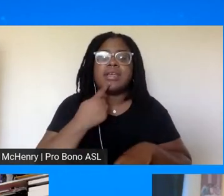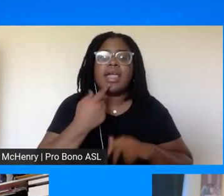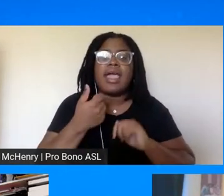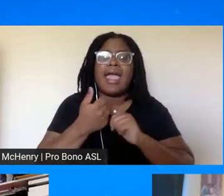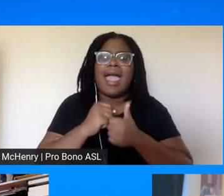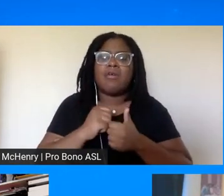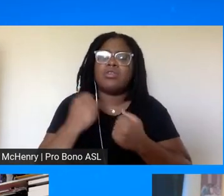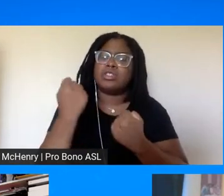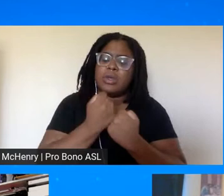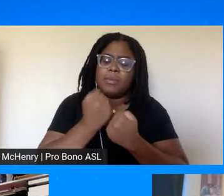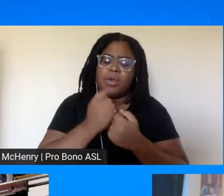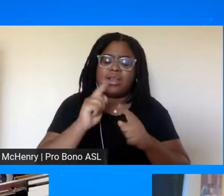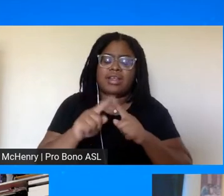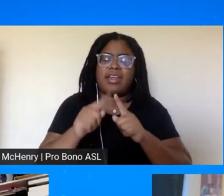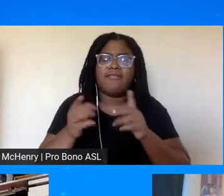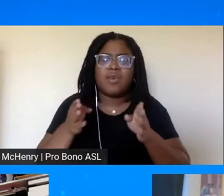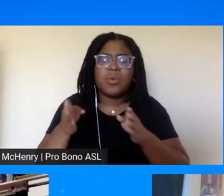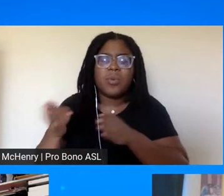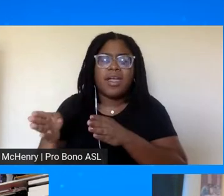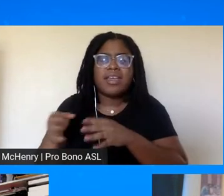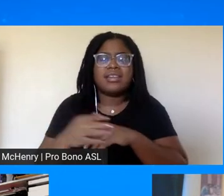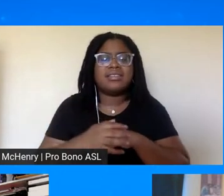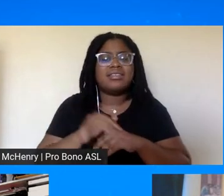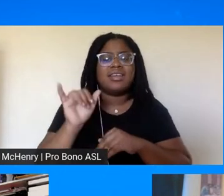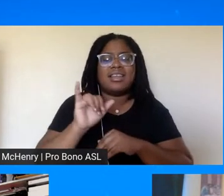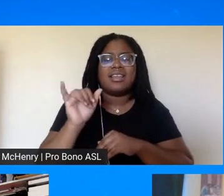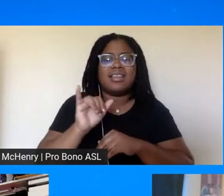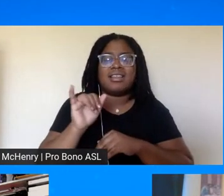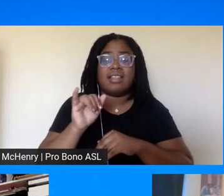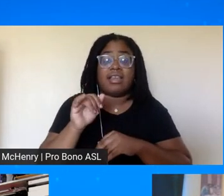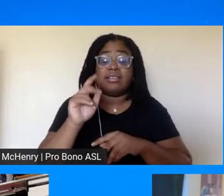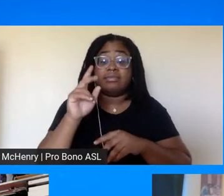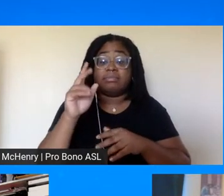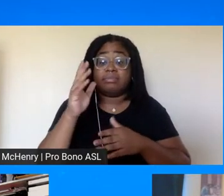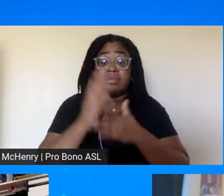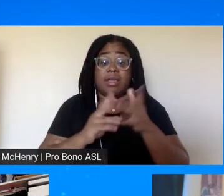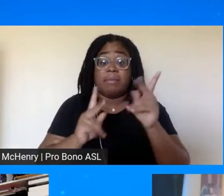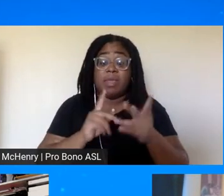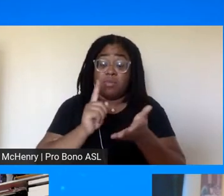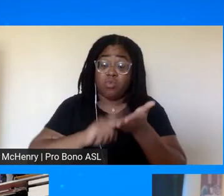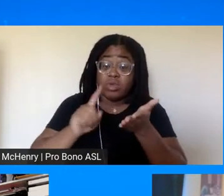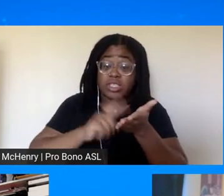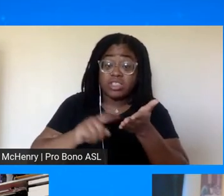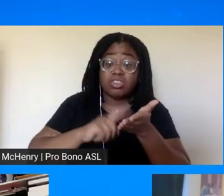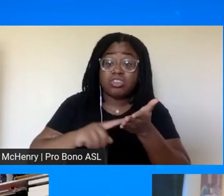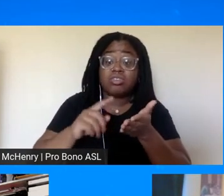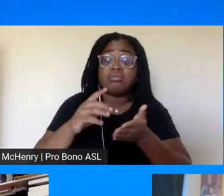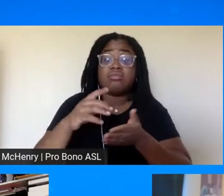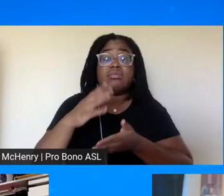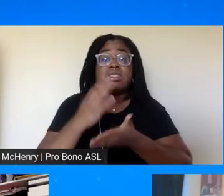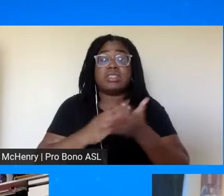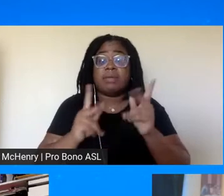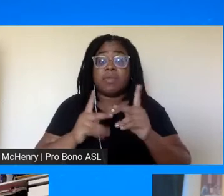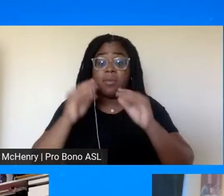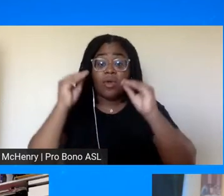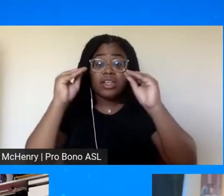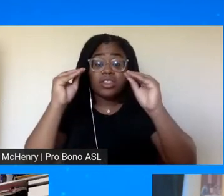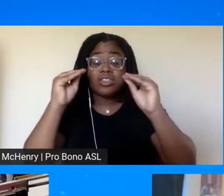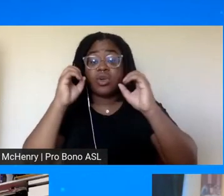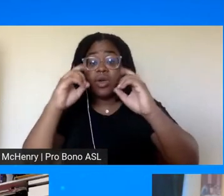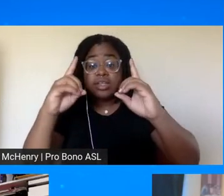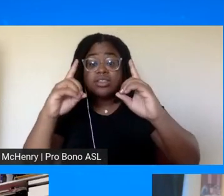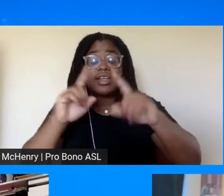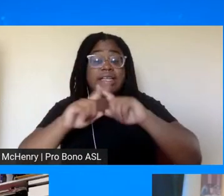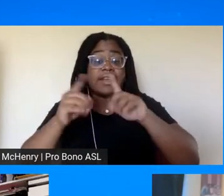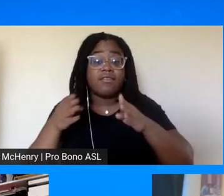different ways. Because some people, as you said, Dr. Grace, research. Some people are educating in other ways. But we just